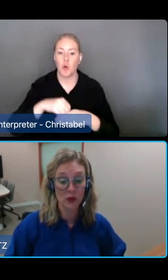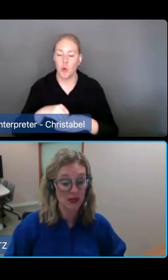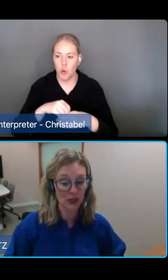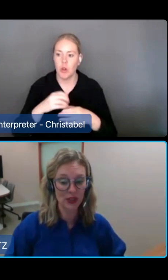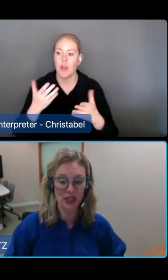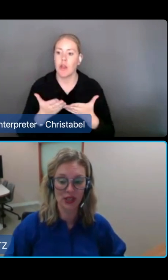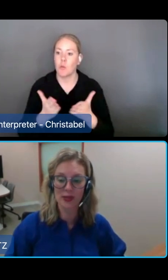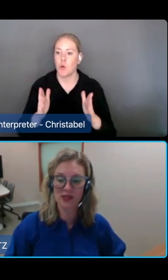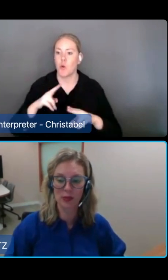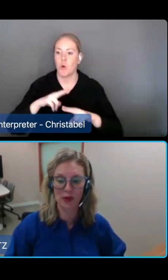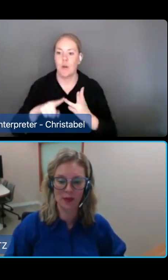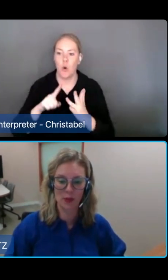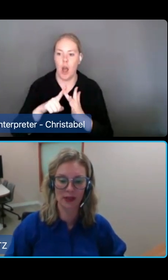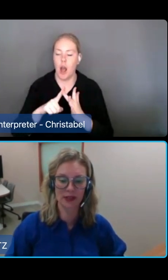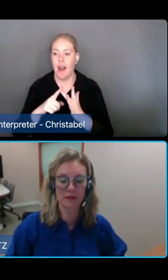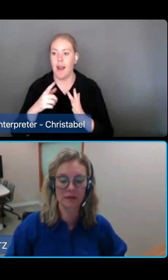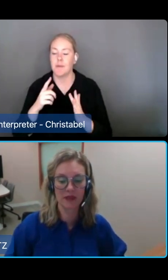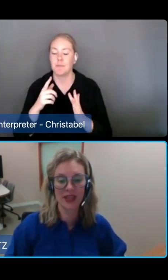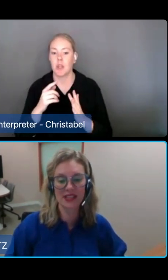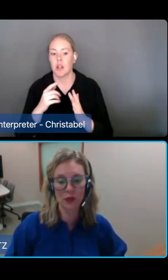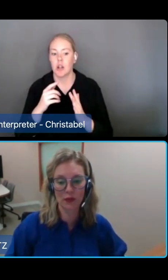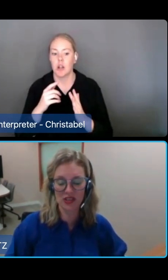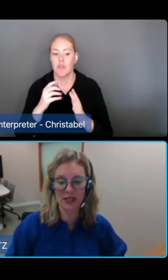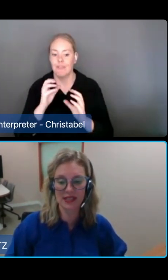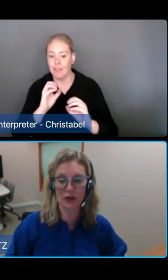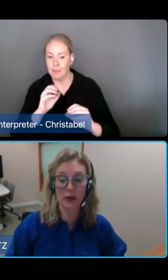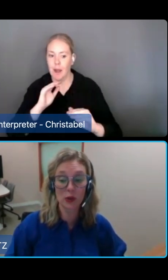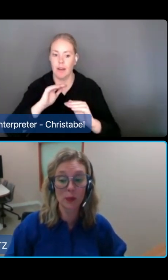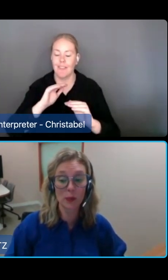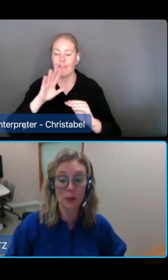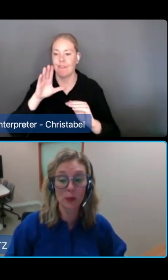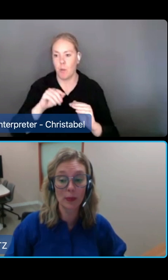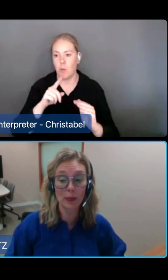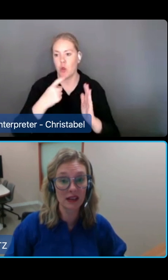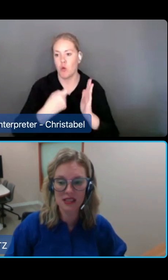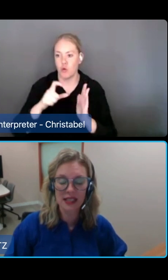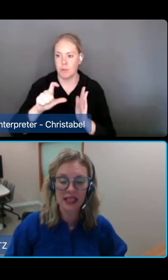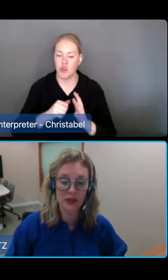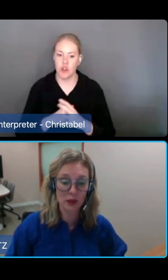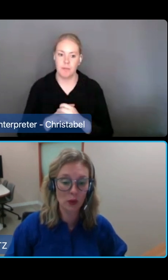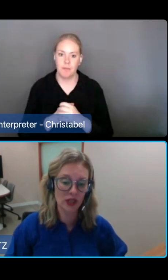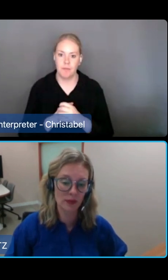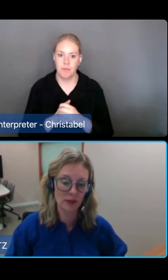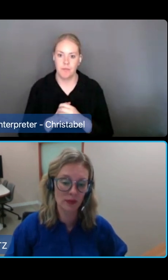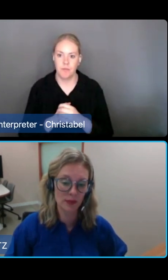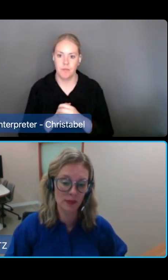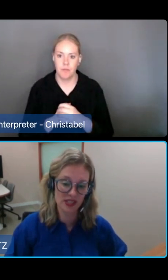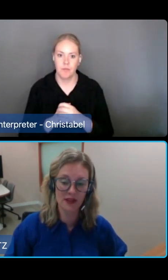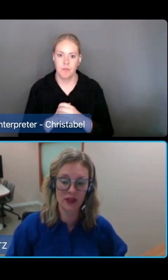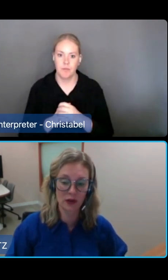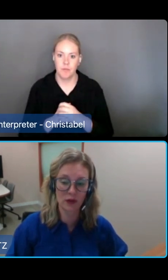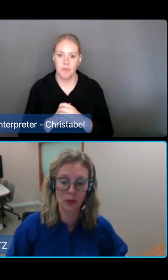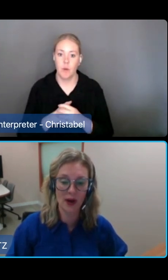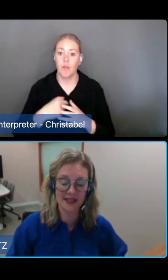We've also included a new whistleblower framework. These new arrangements are a critical part of the new Act, given the Royal Commission's